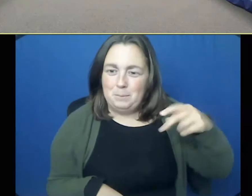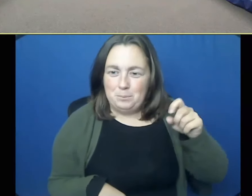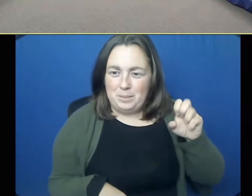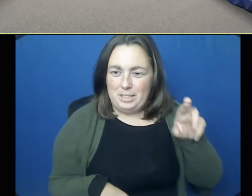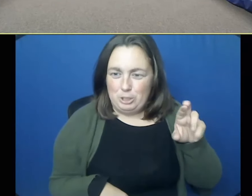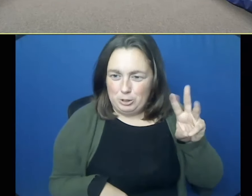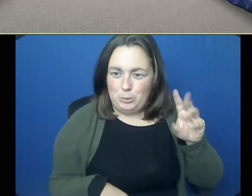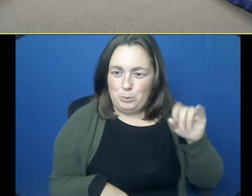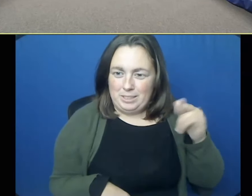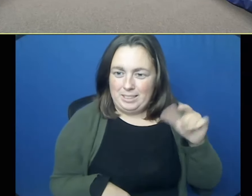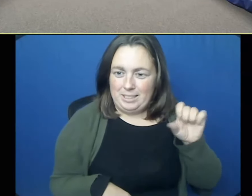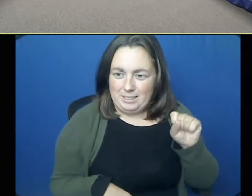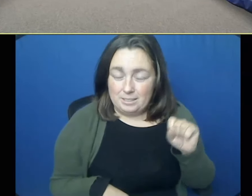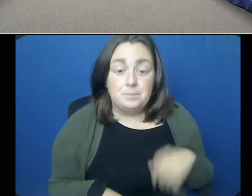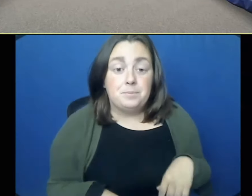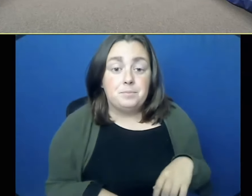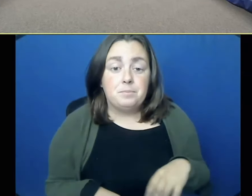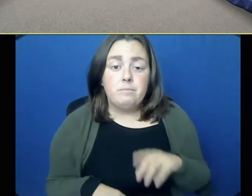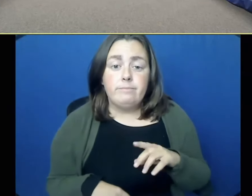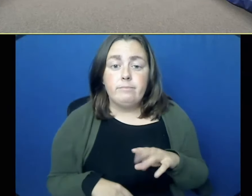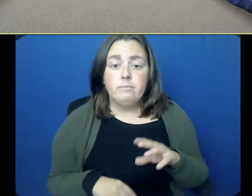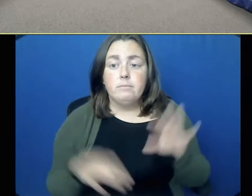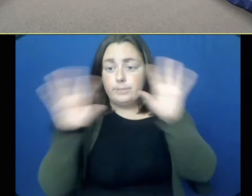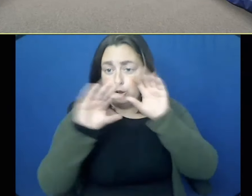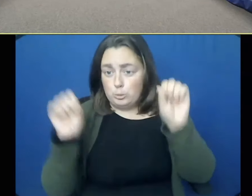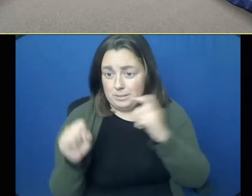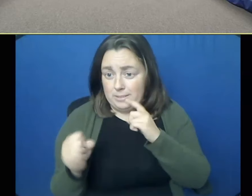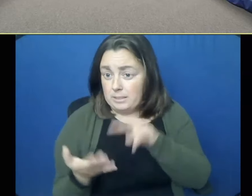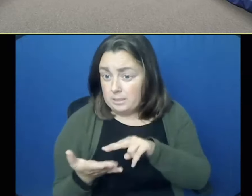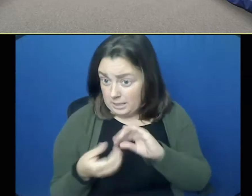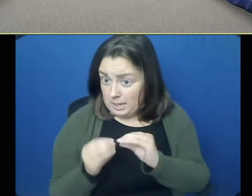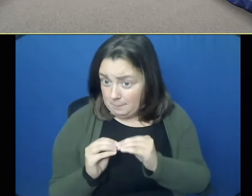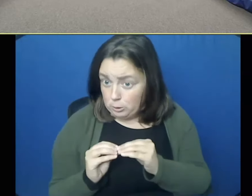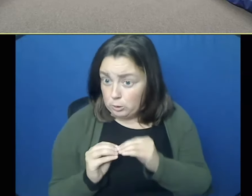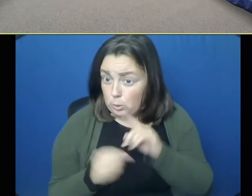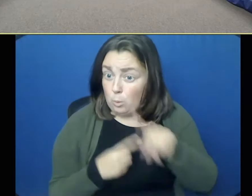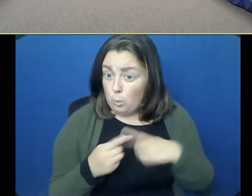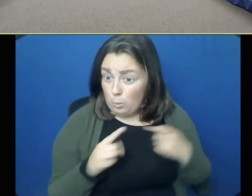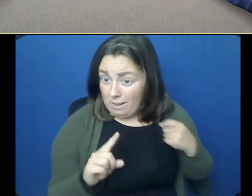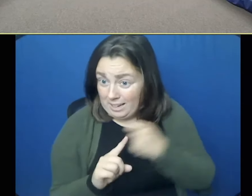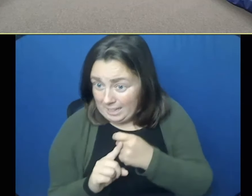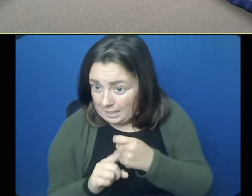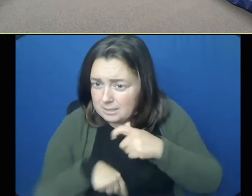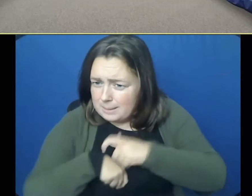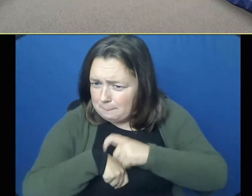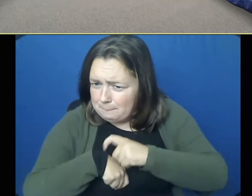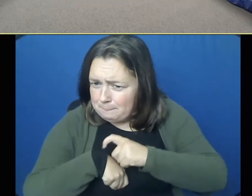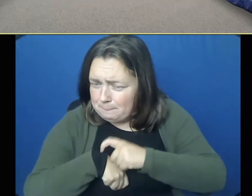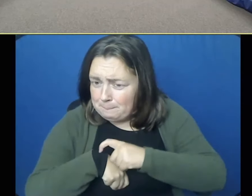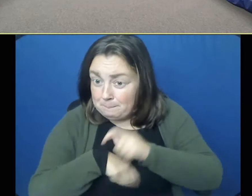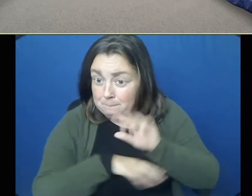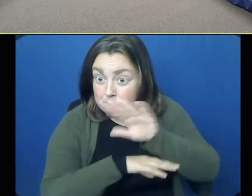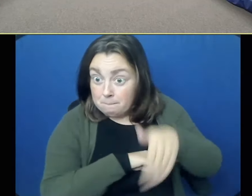the number that I always, um, look at in terms of just the weather is when is the storm hitting? During the evening,